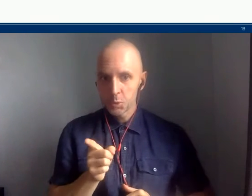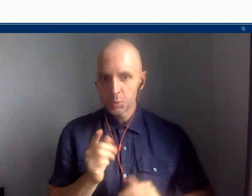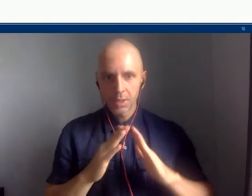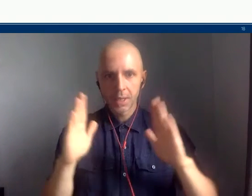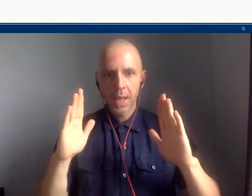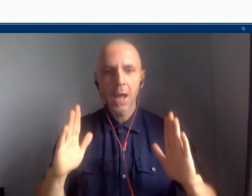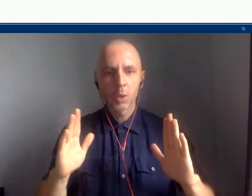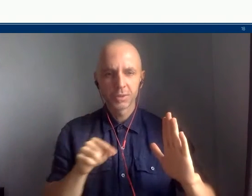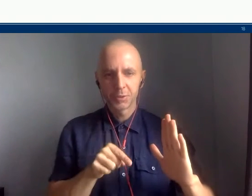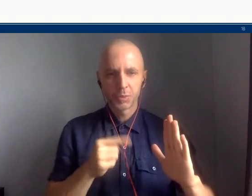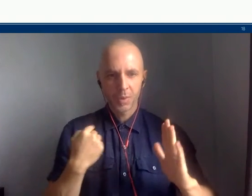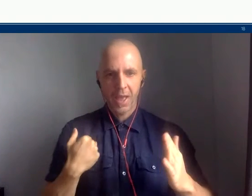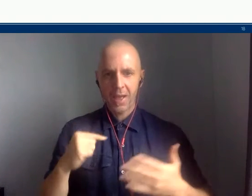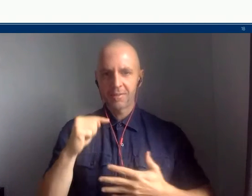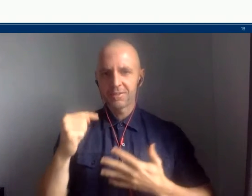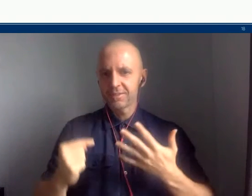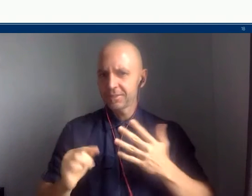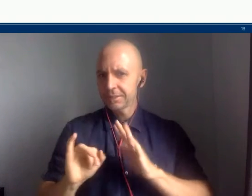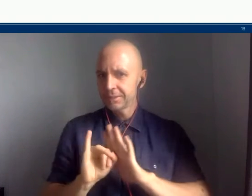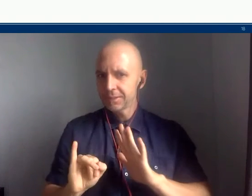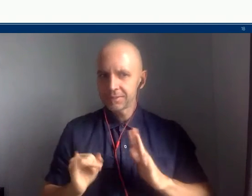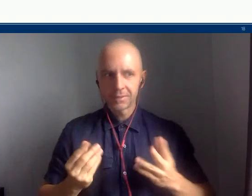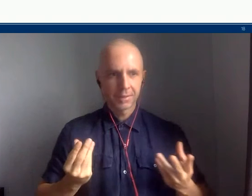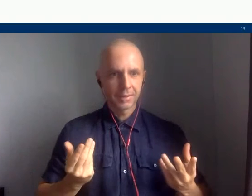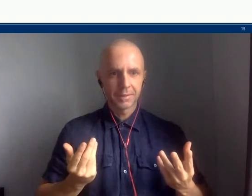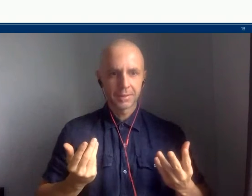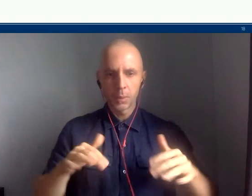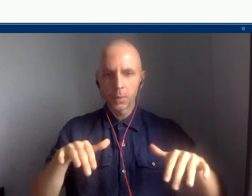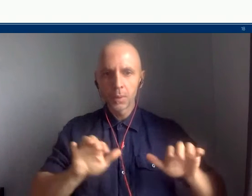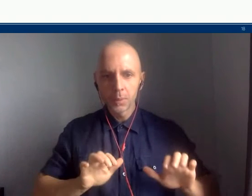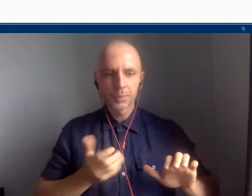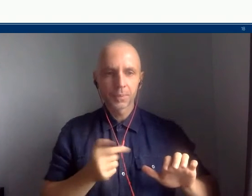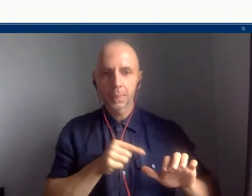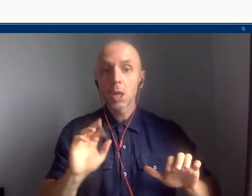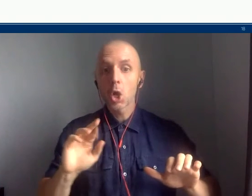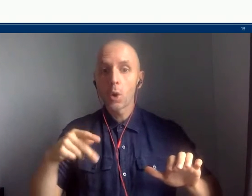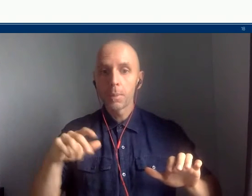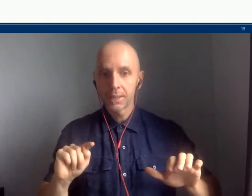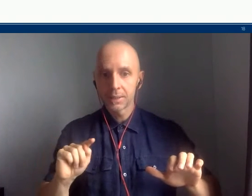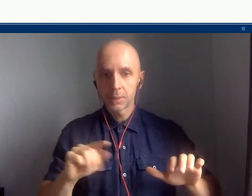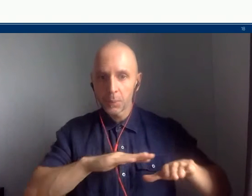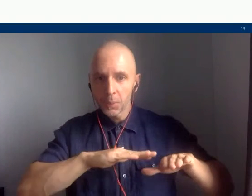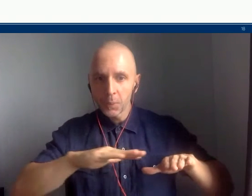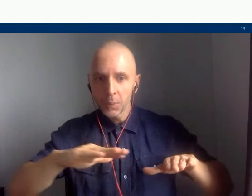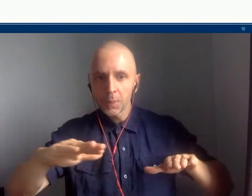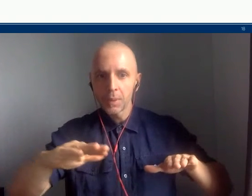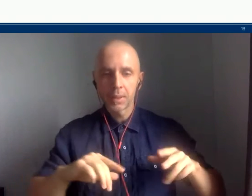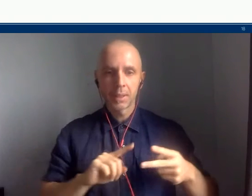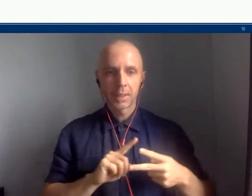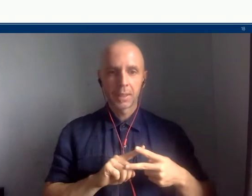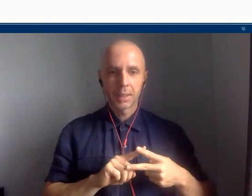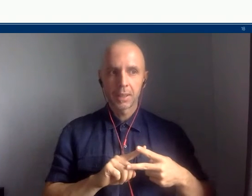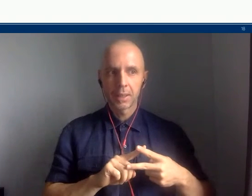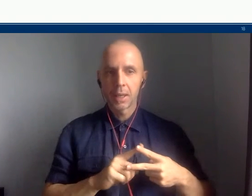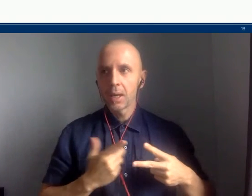products, our clothes, the fibers often made out of petroleum products, our plastic bags and our plastic